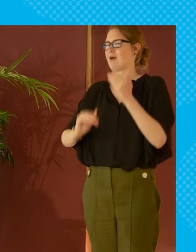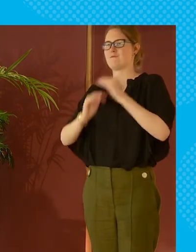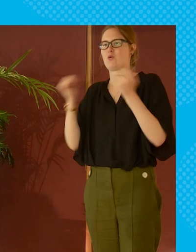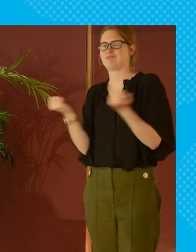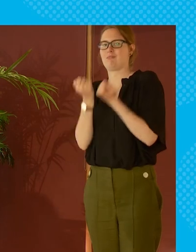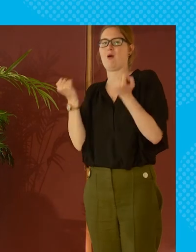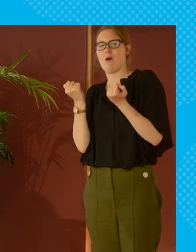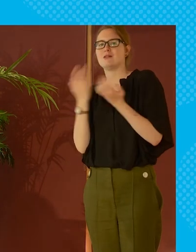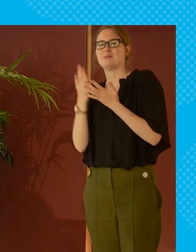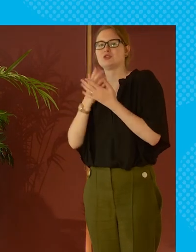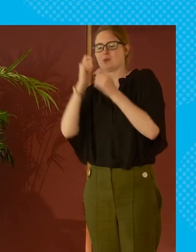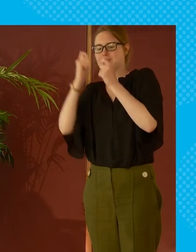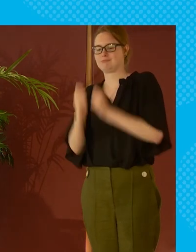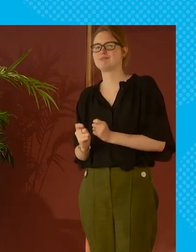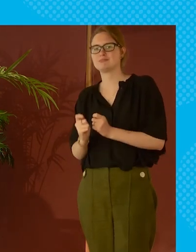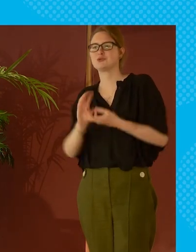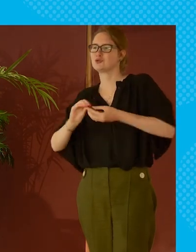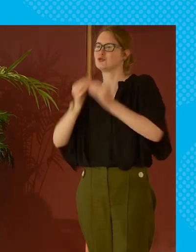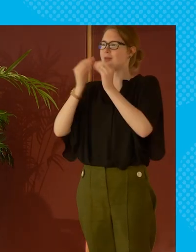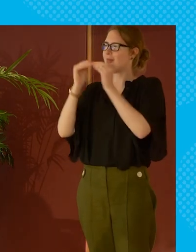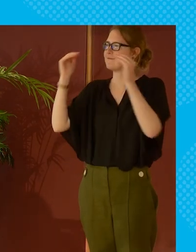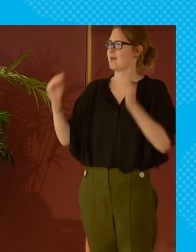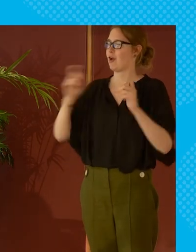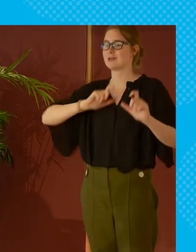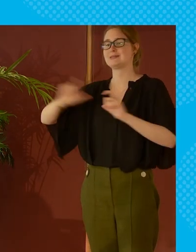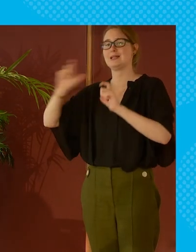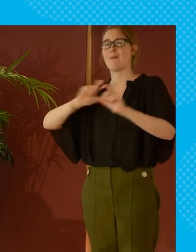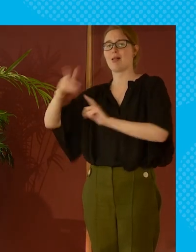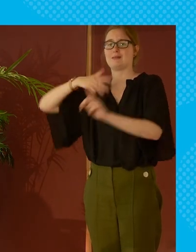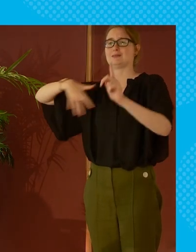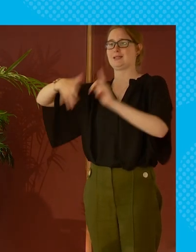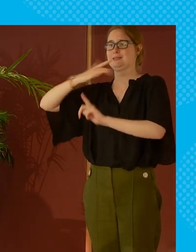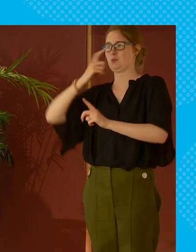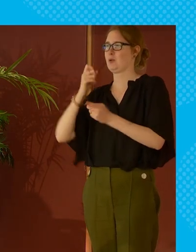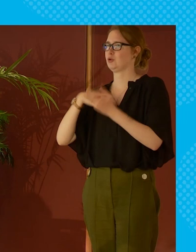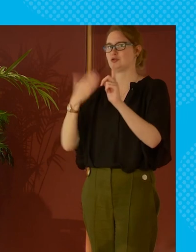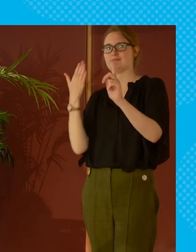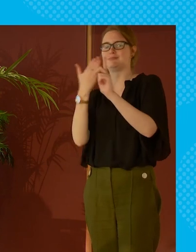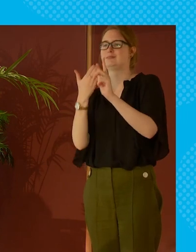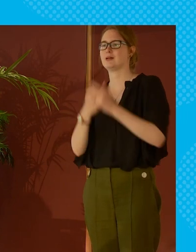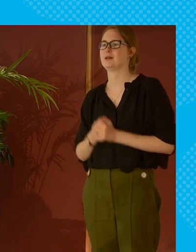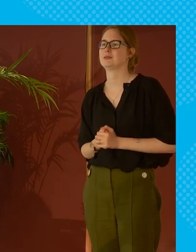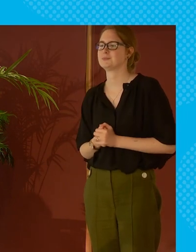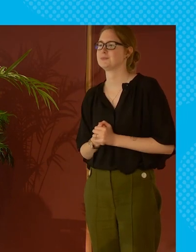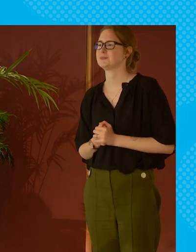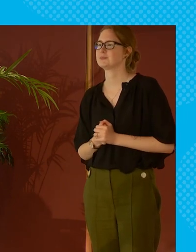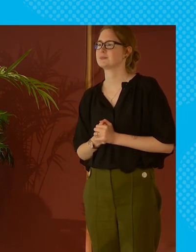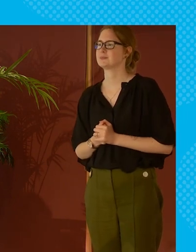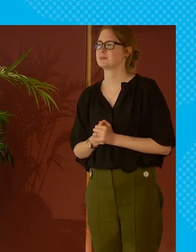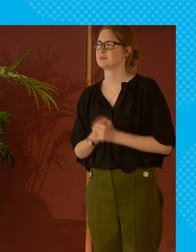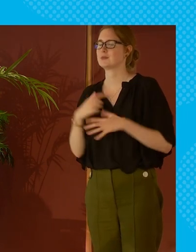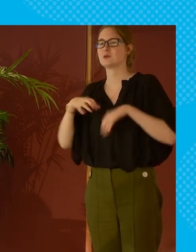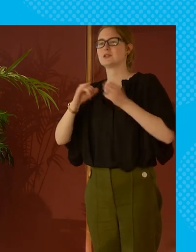and using the full powers that we have to create that fair and sustainable society that that we want to see and